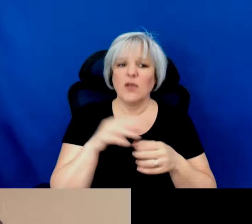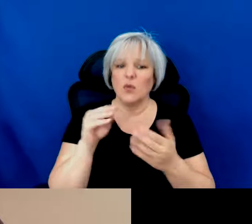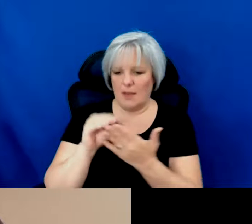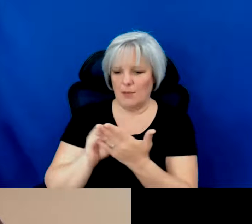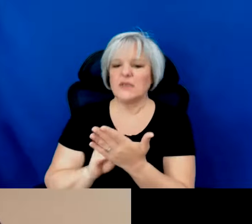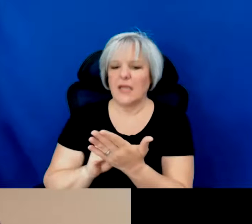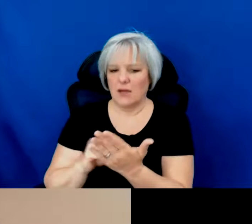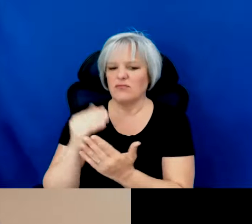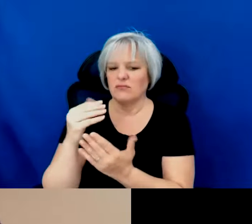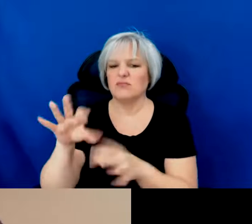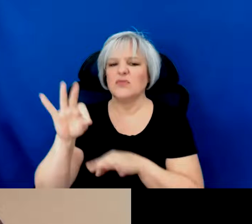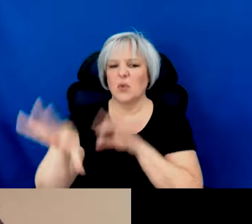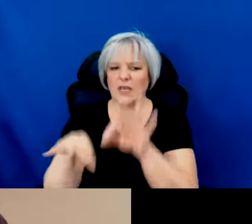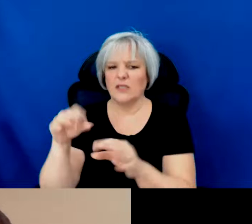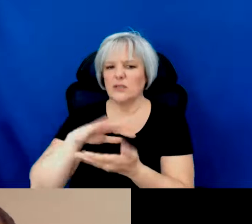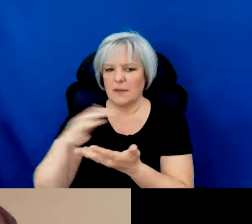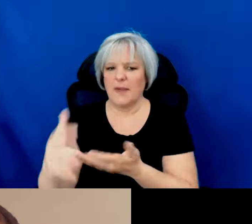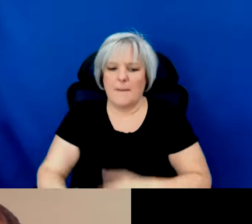-kind donations on our budgeting.